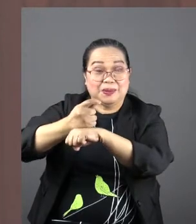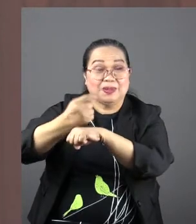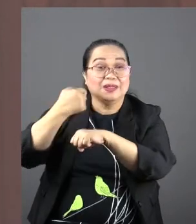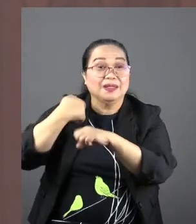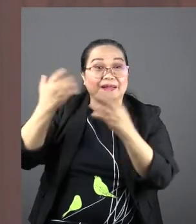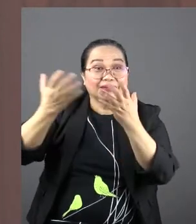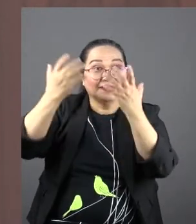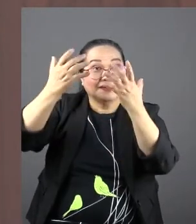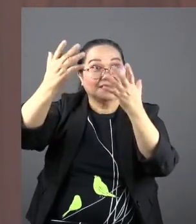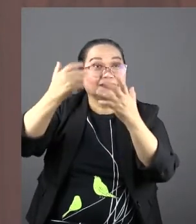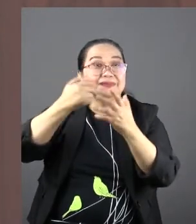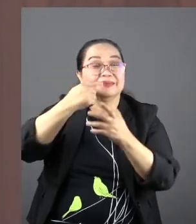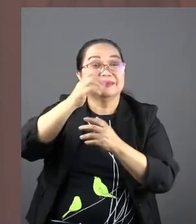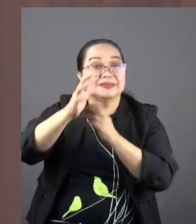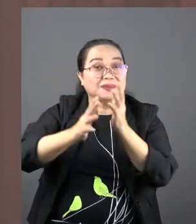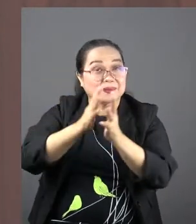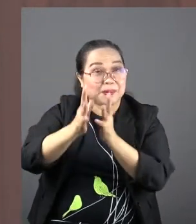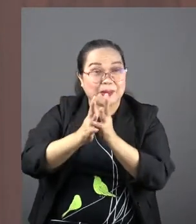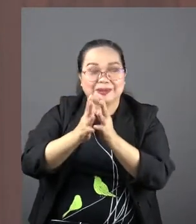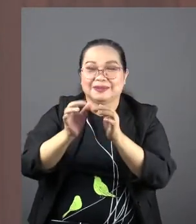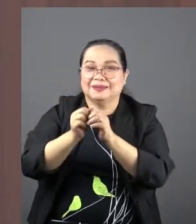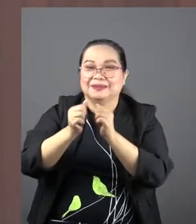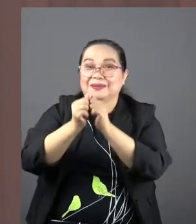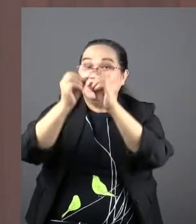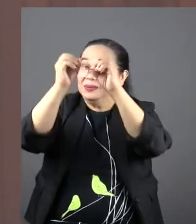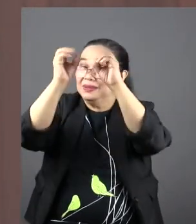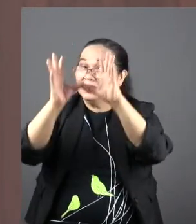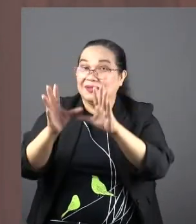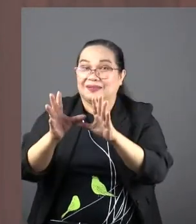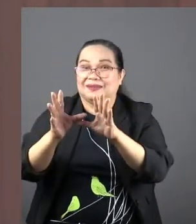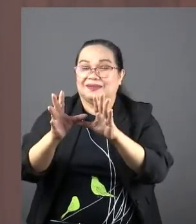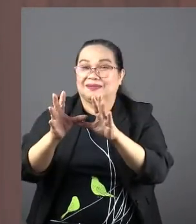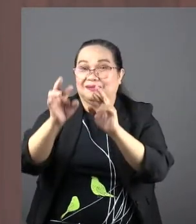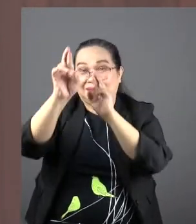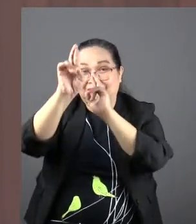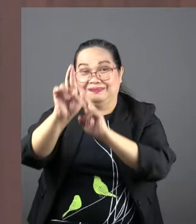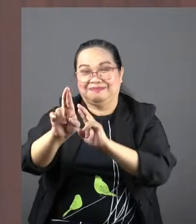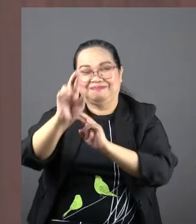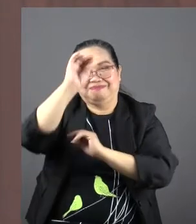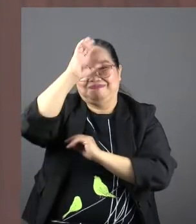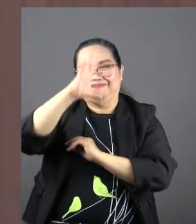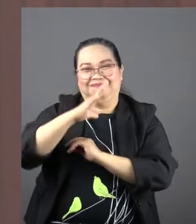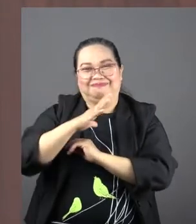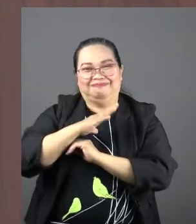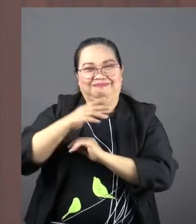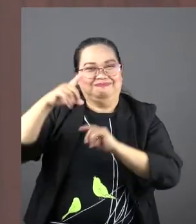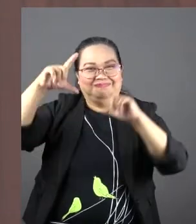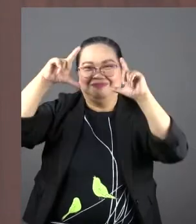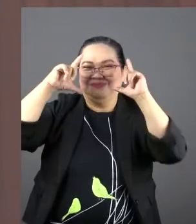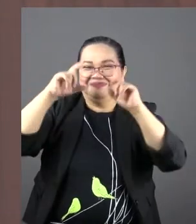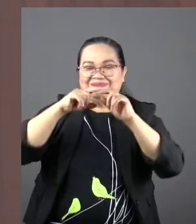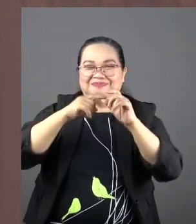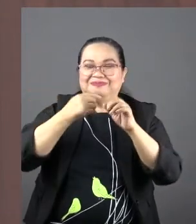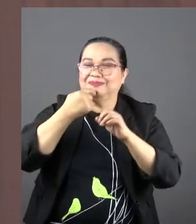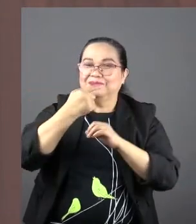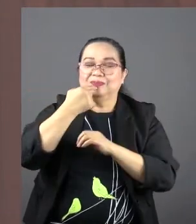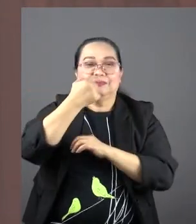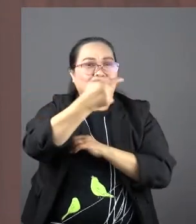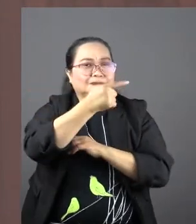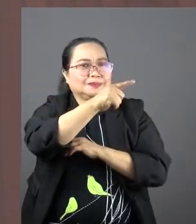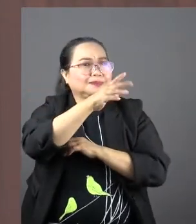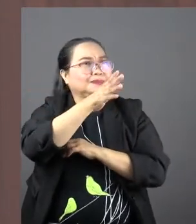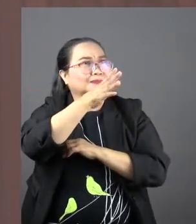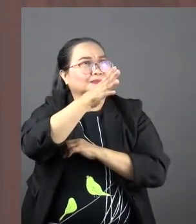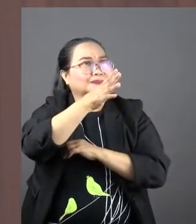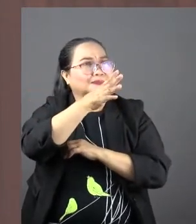celebrated the Passover. And he was with the teachers. Respectable men. And so when he replied to his parents he was